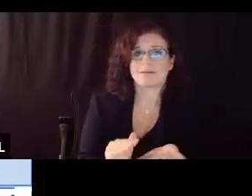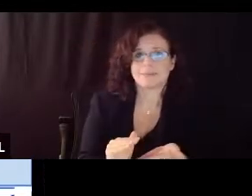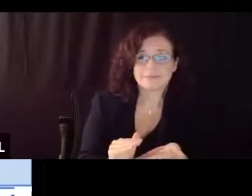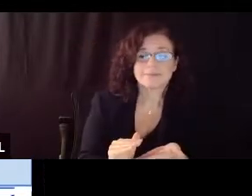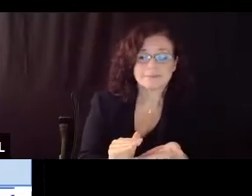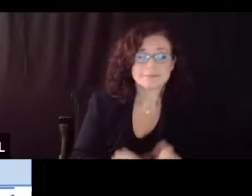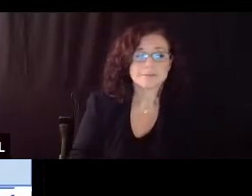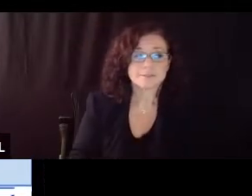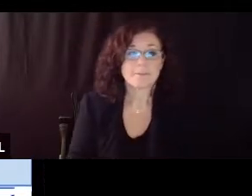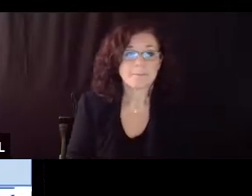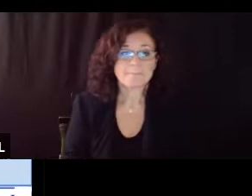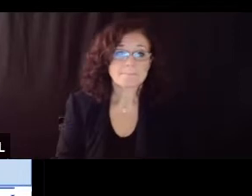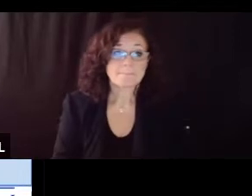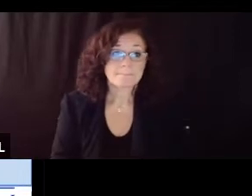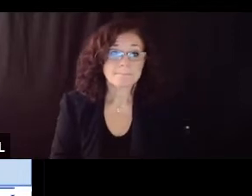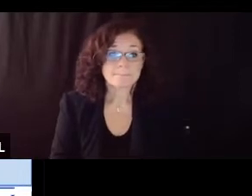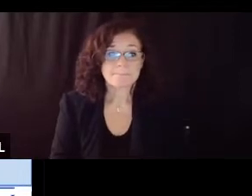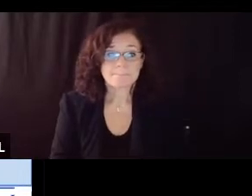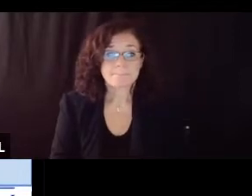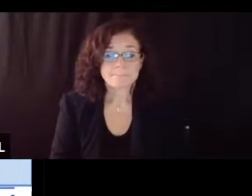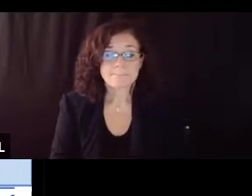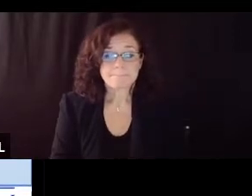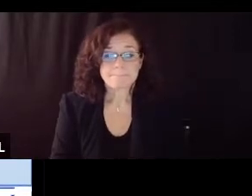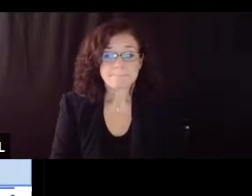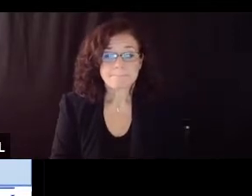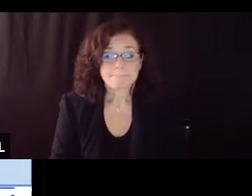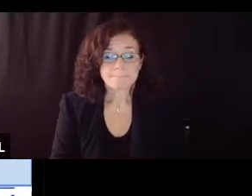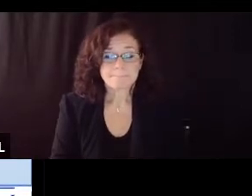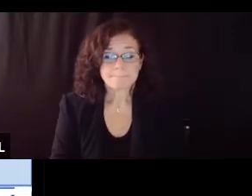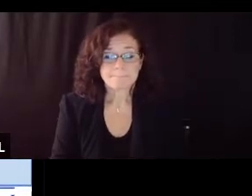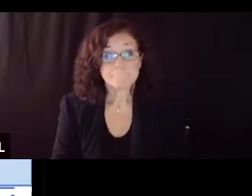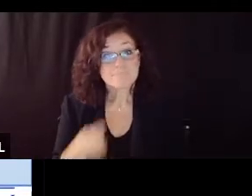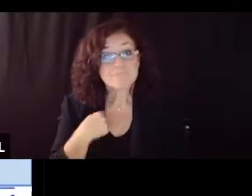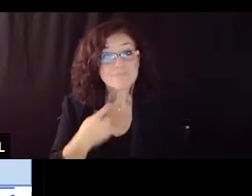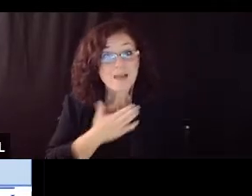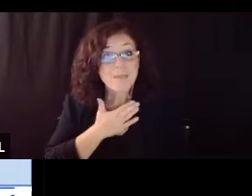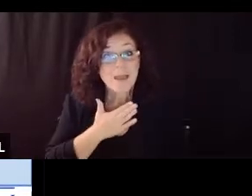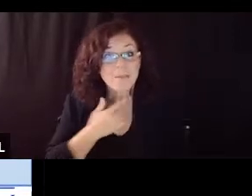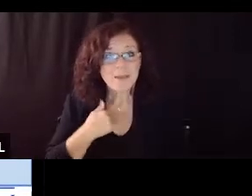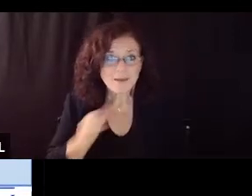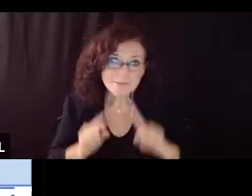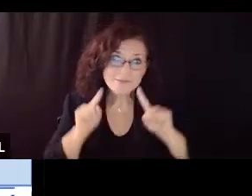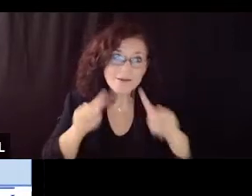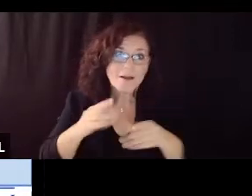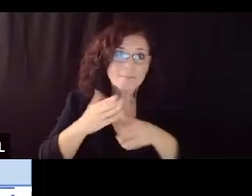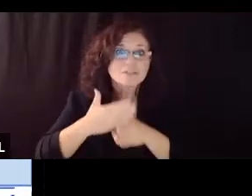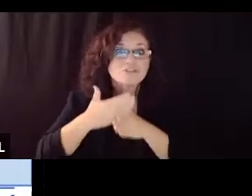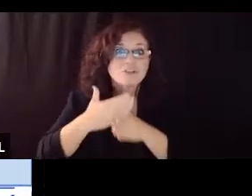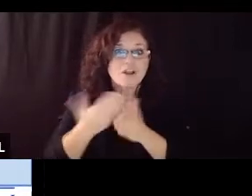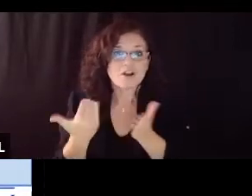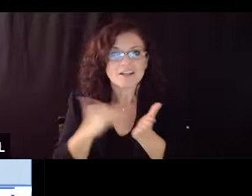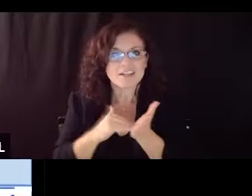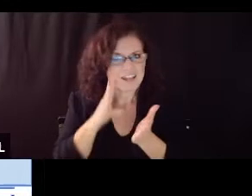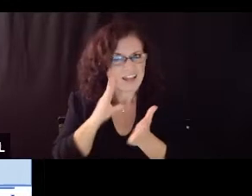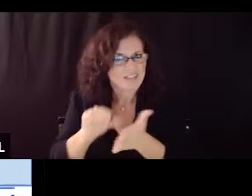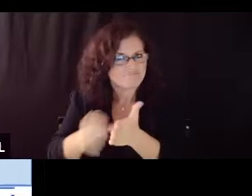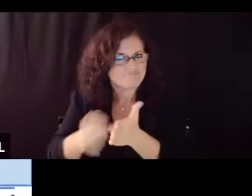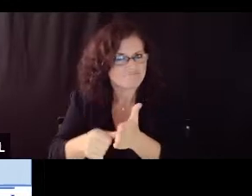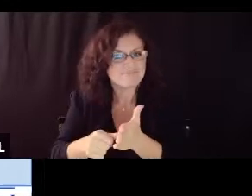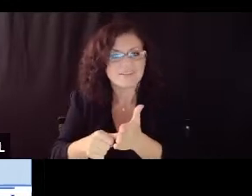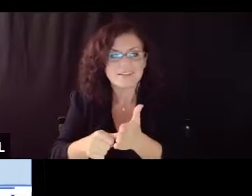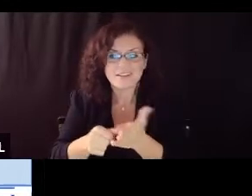and i appreciate the opportunity to come back and share with you again i'll say it one last time there have been